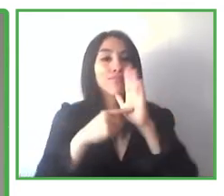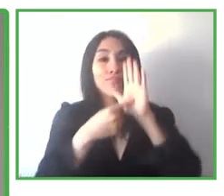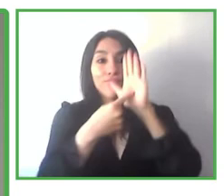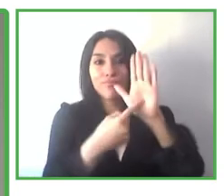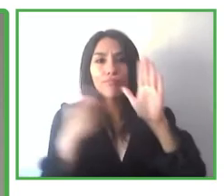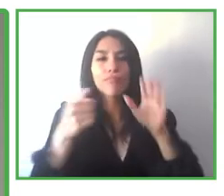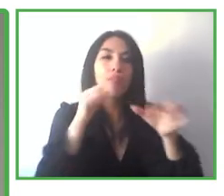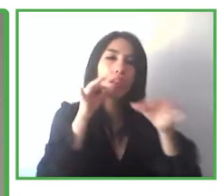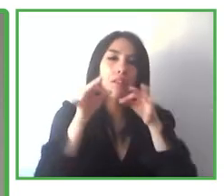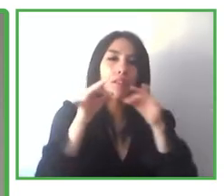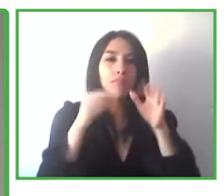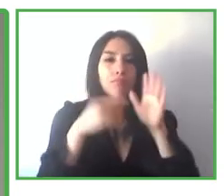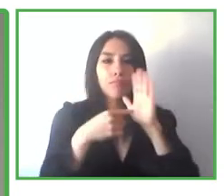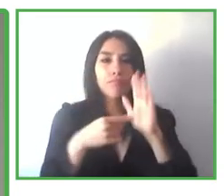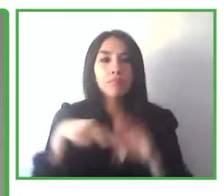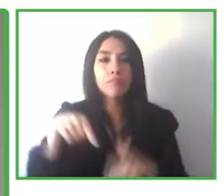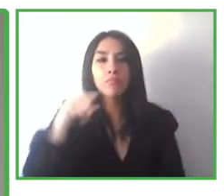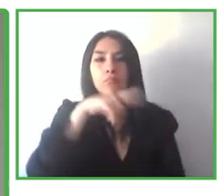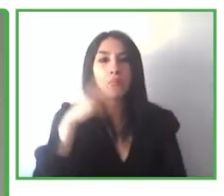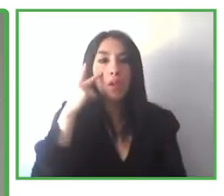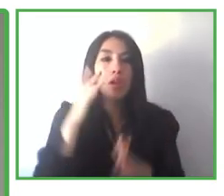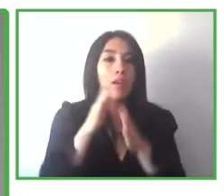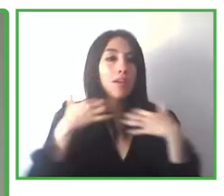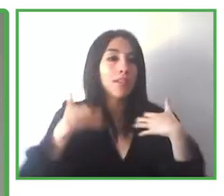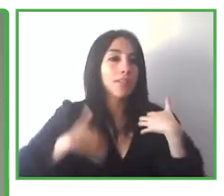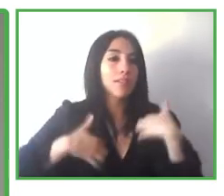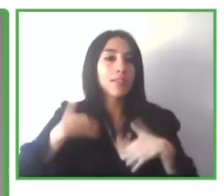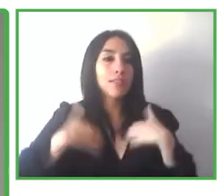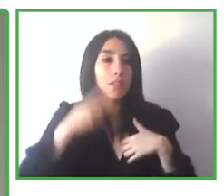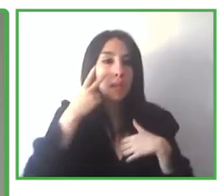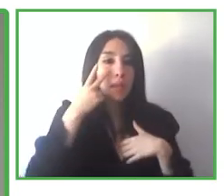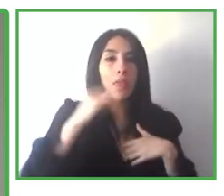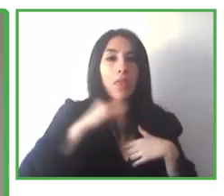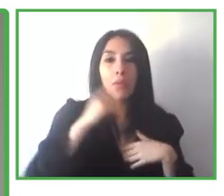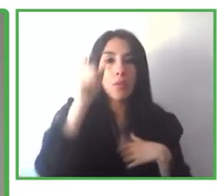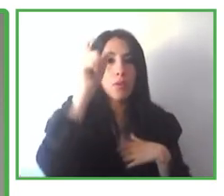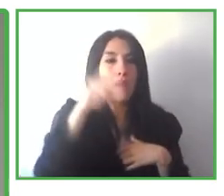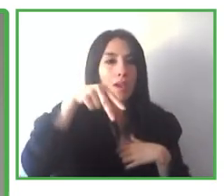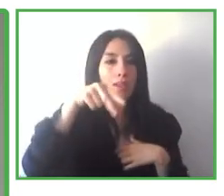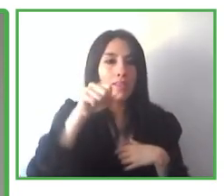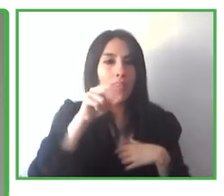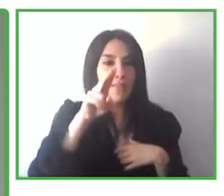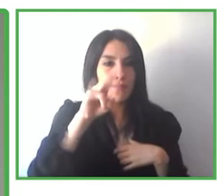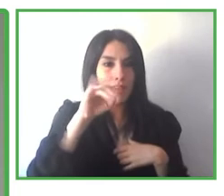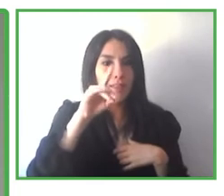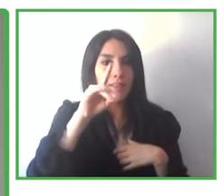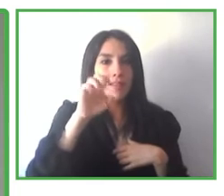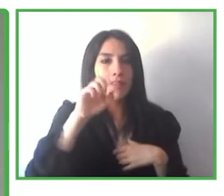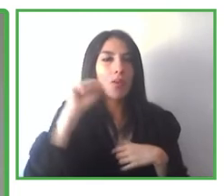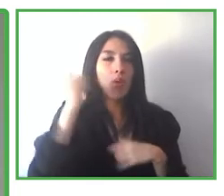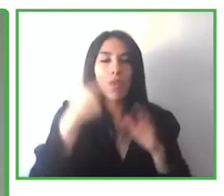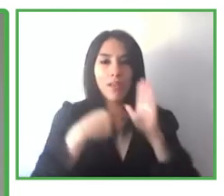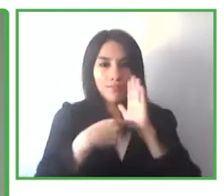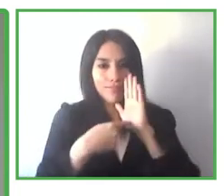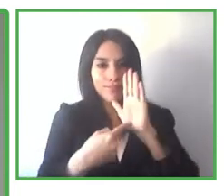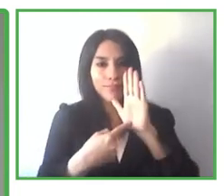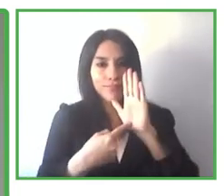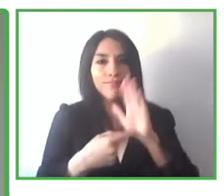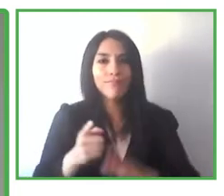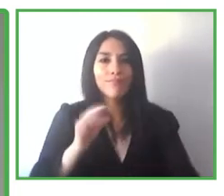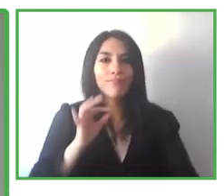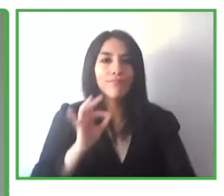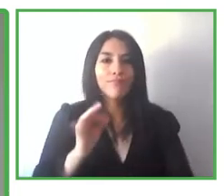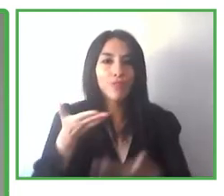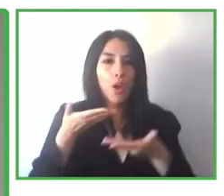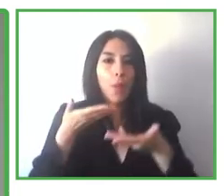anxious to get to know a little bit more about NaviLens and everything that you are promising. So thank you very much. Go ahead.